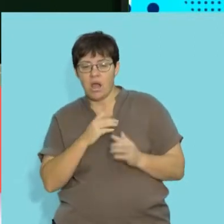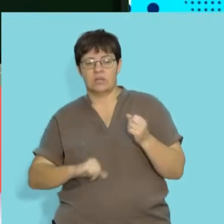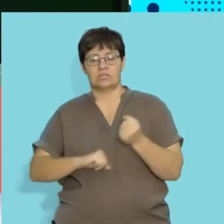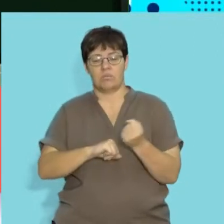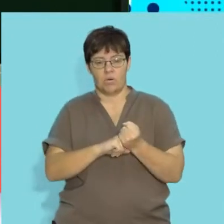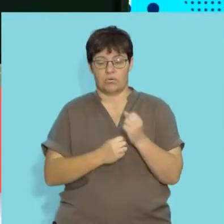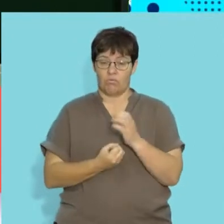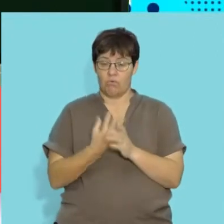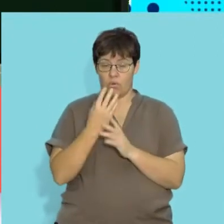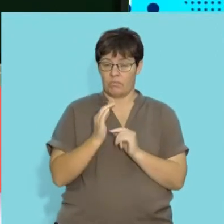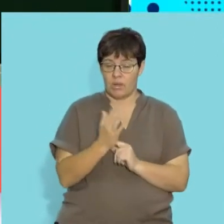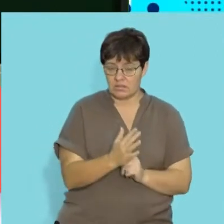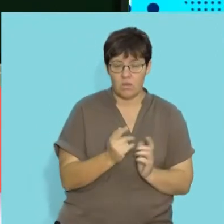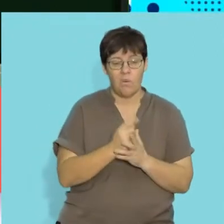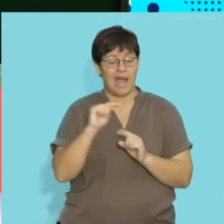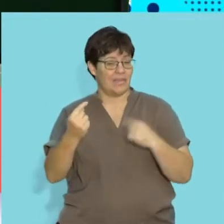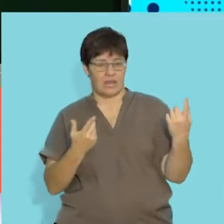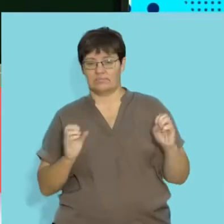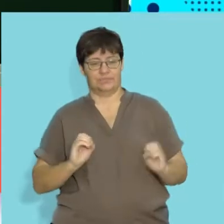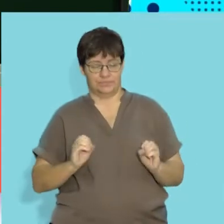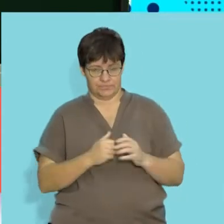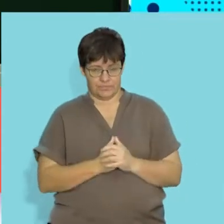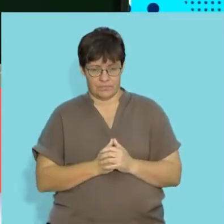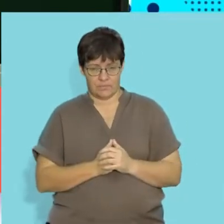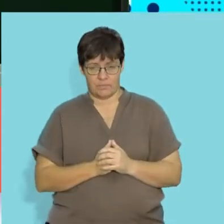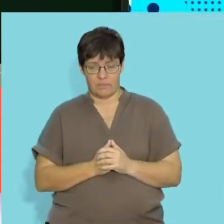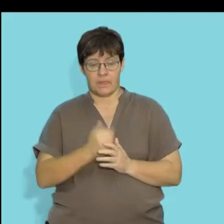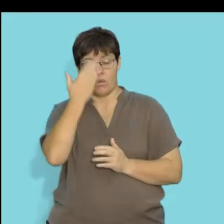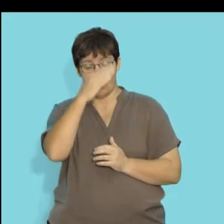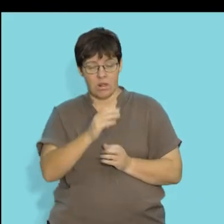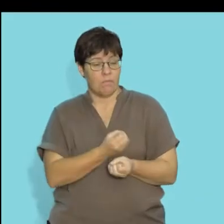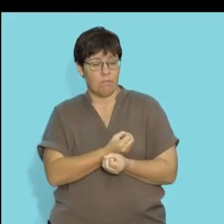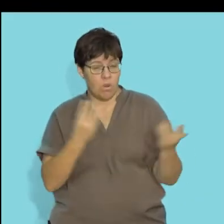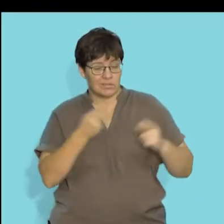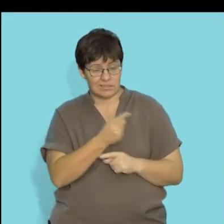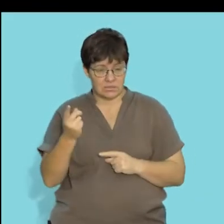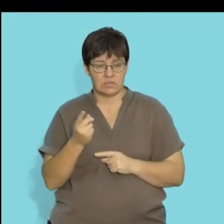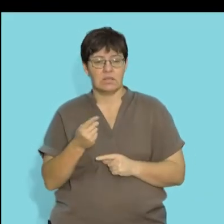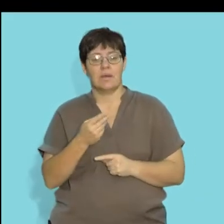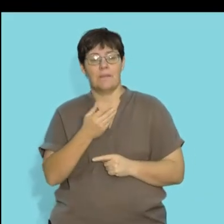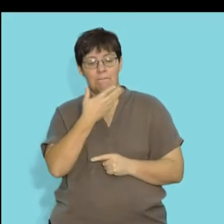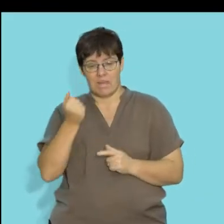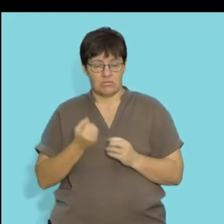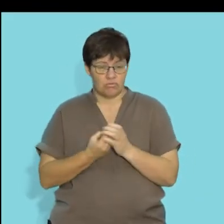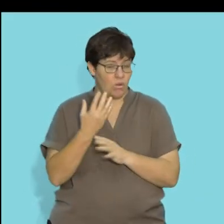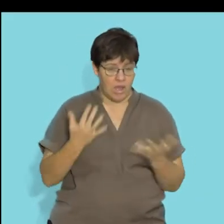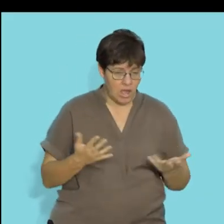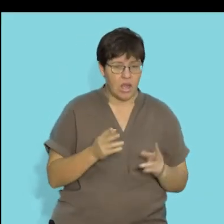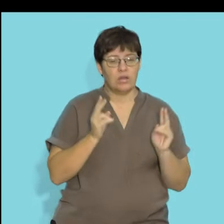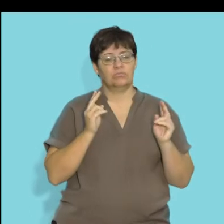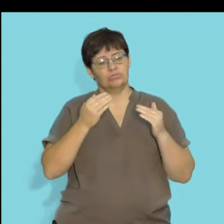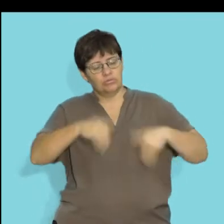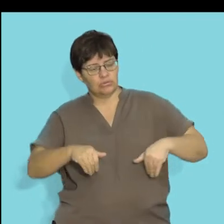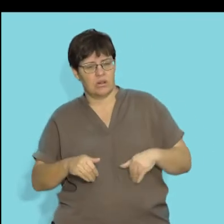necessarily support the growth of plants or other organisms in them. So we know that most plants grow best in a neutral